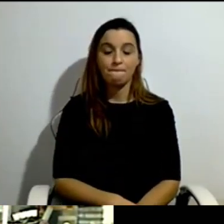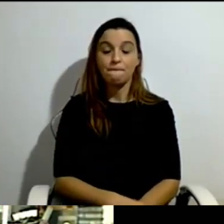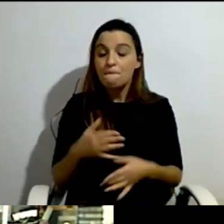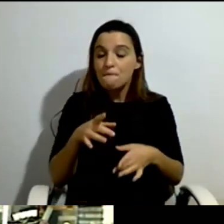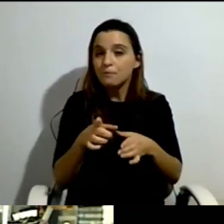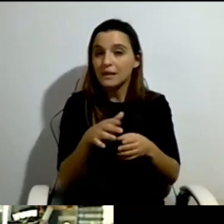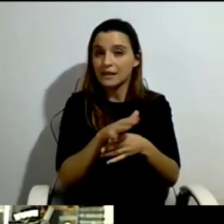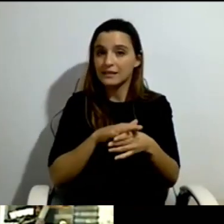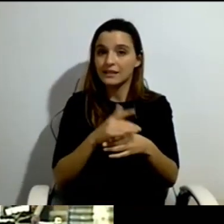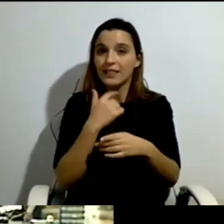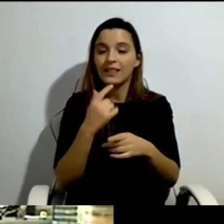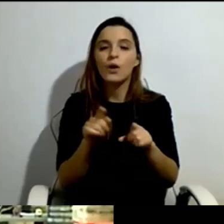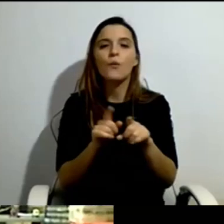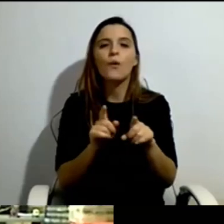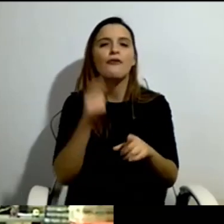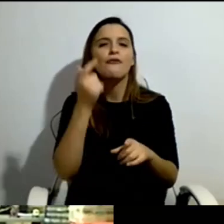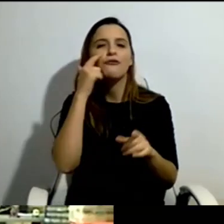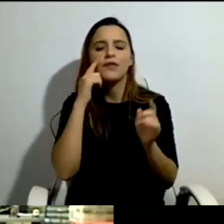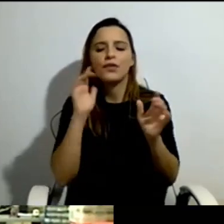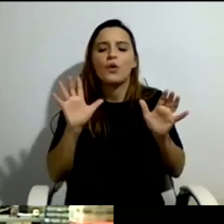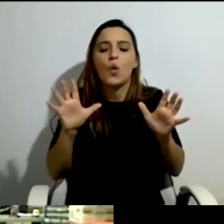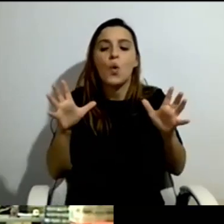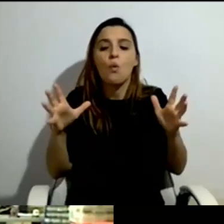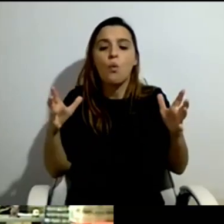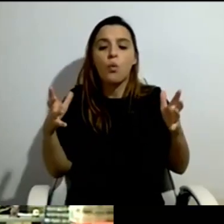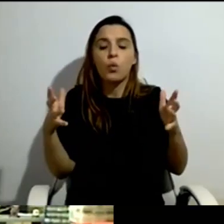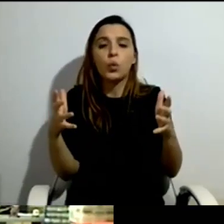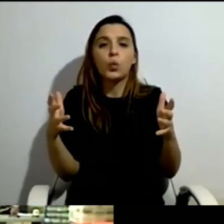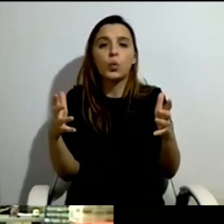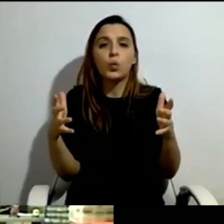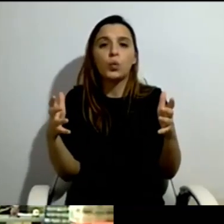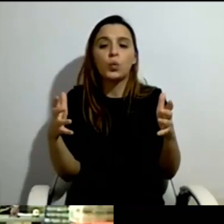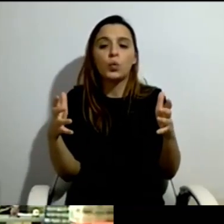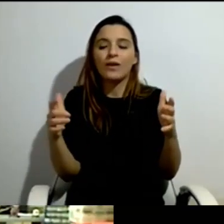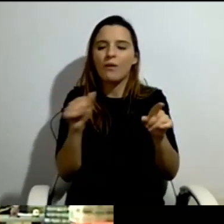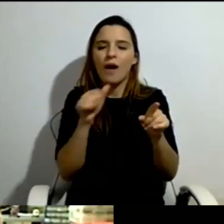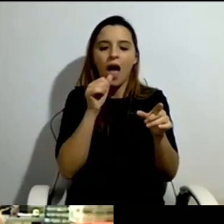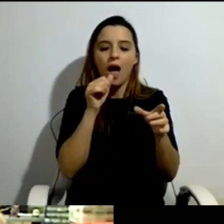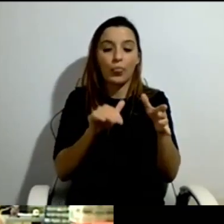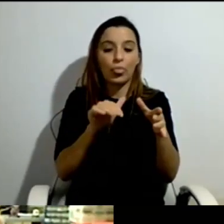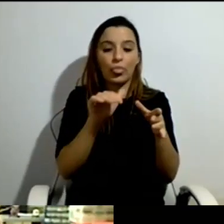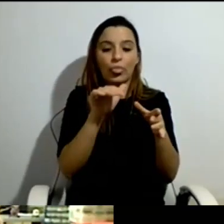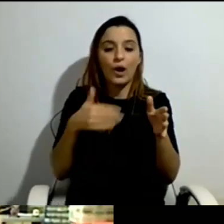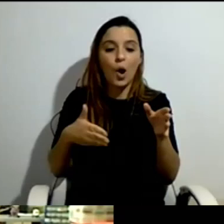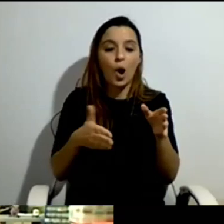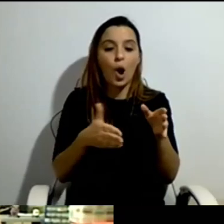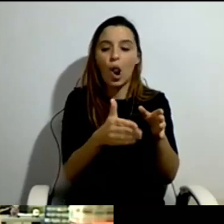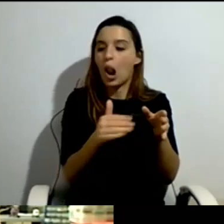rightist persons there started to talk with us after the seminar